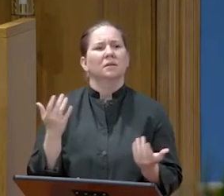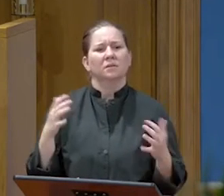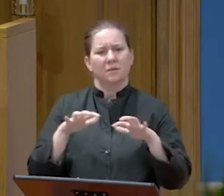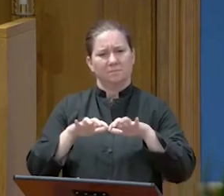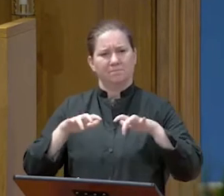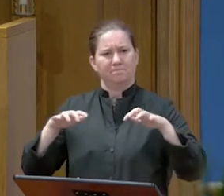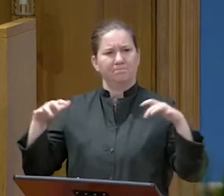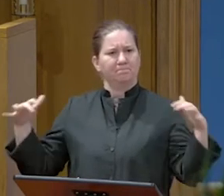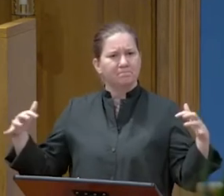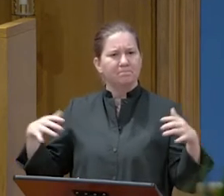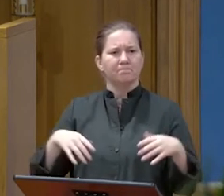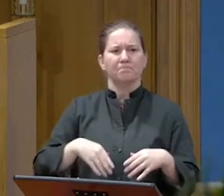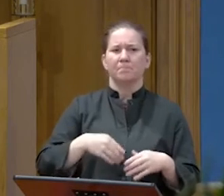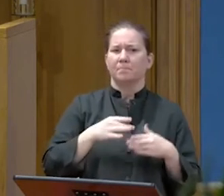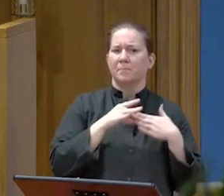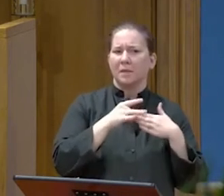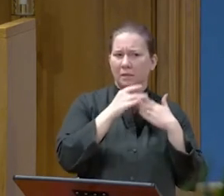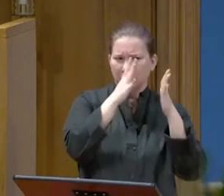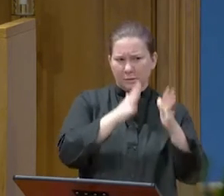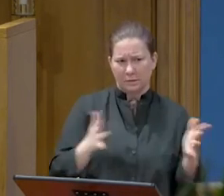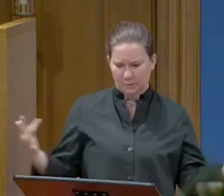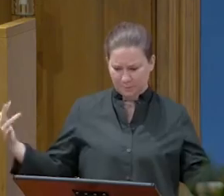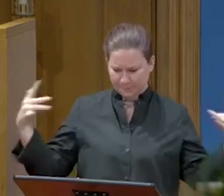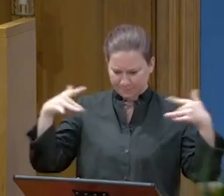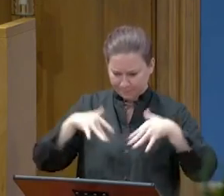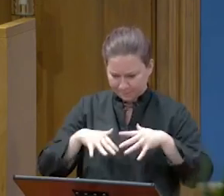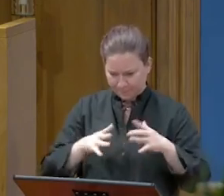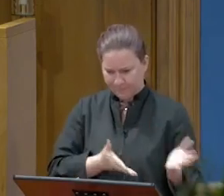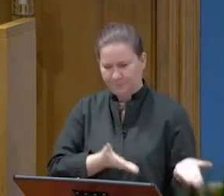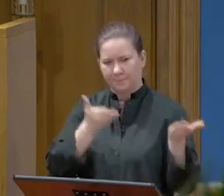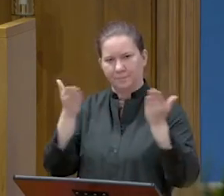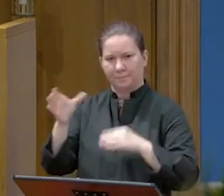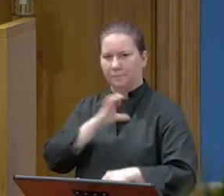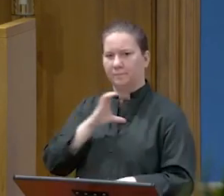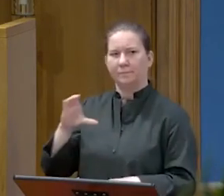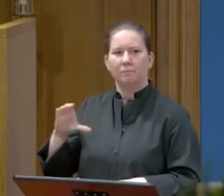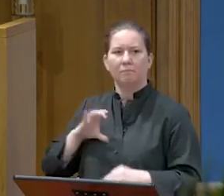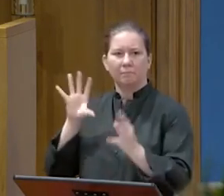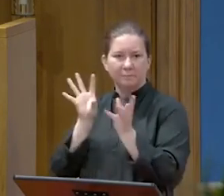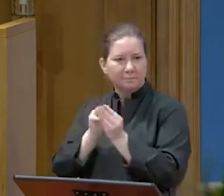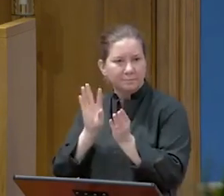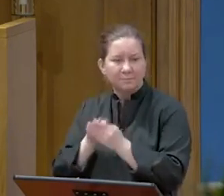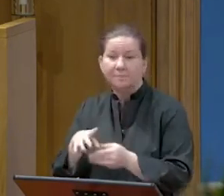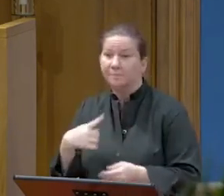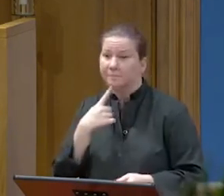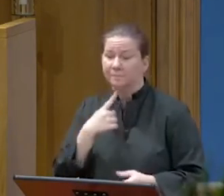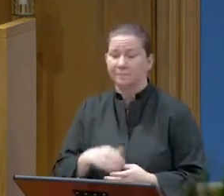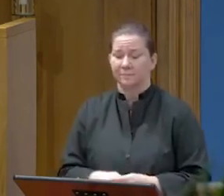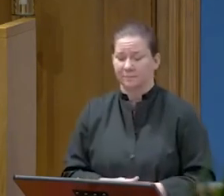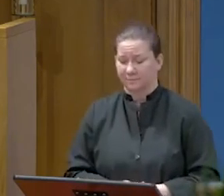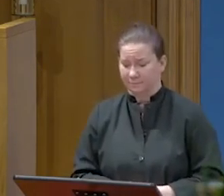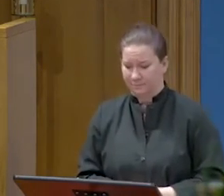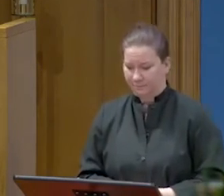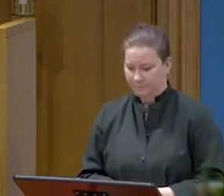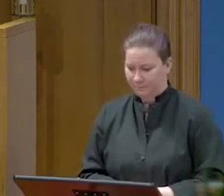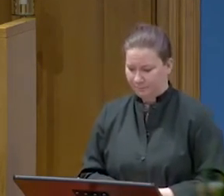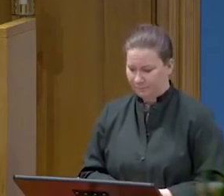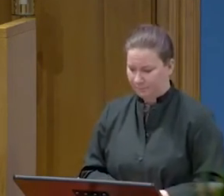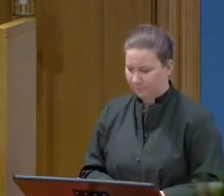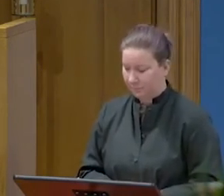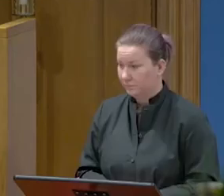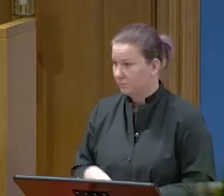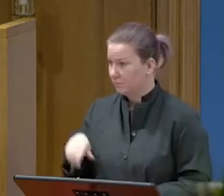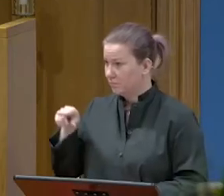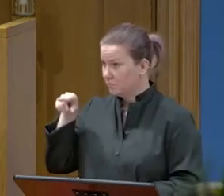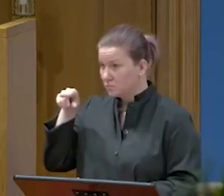and scribes, gathered together and they brought him to their council. They said, If you are a